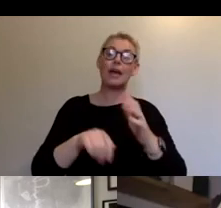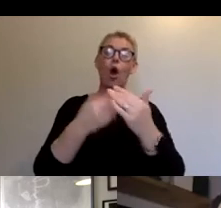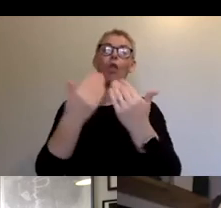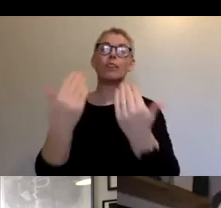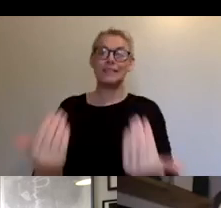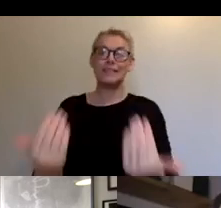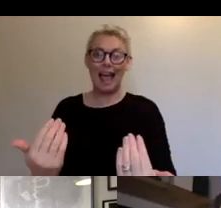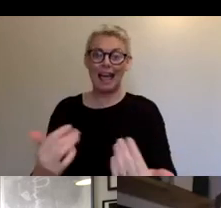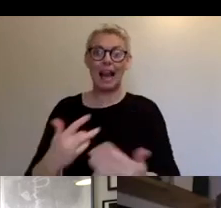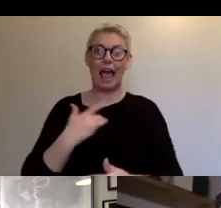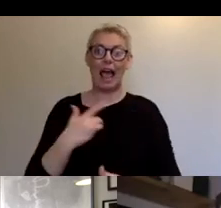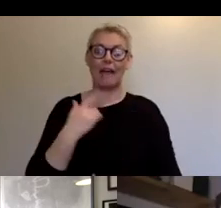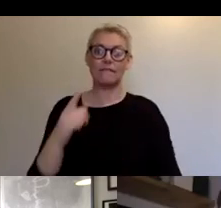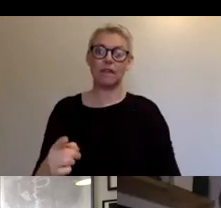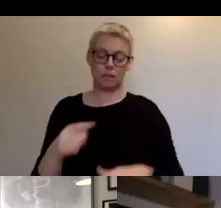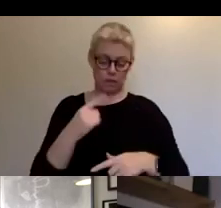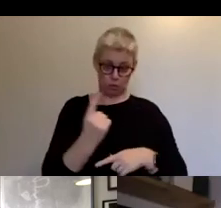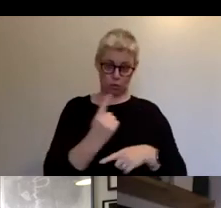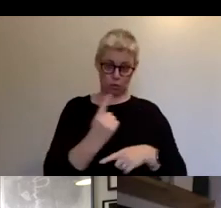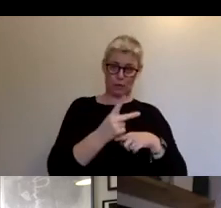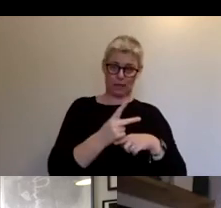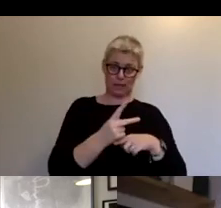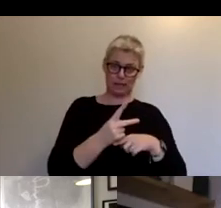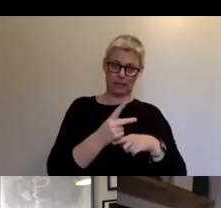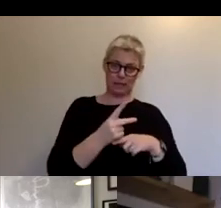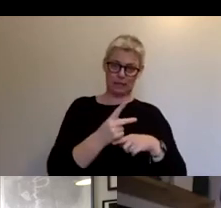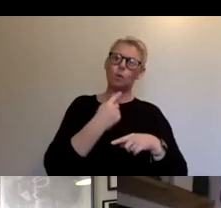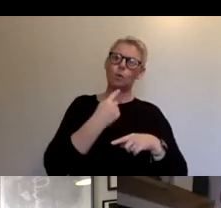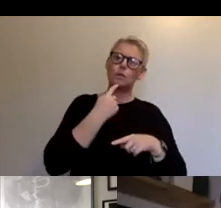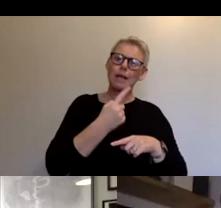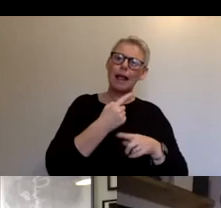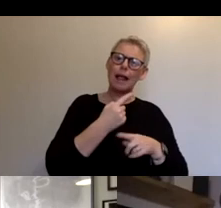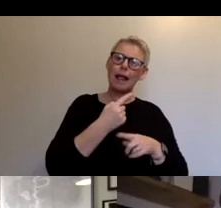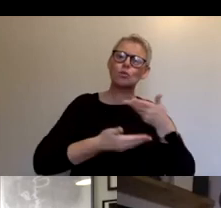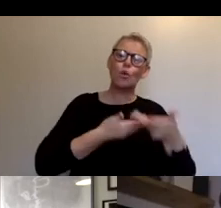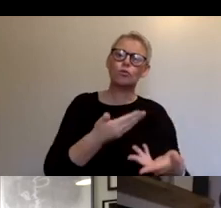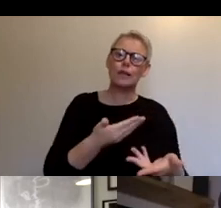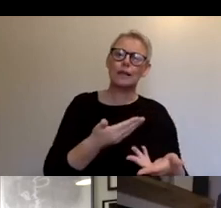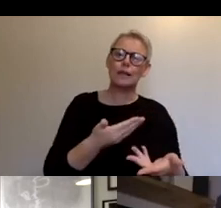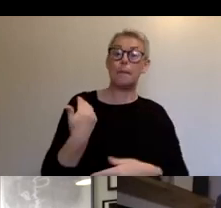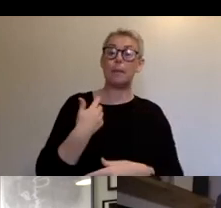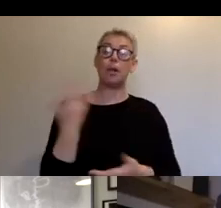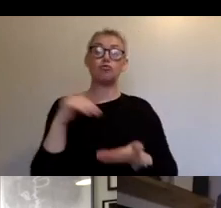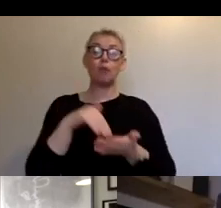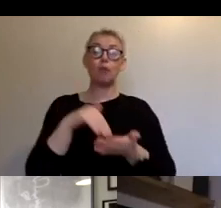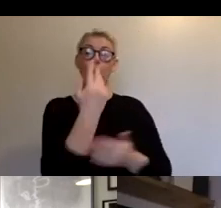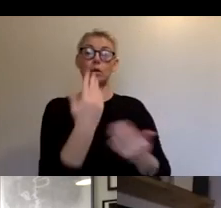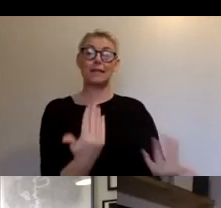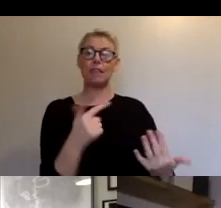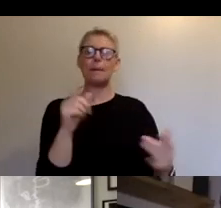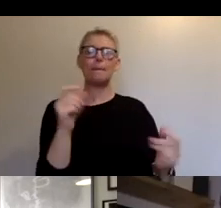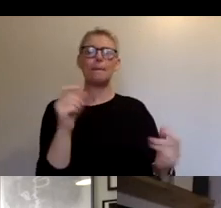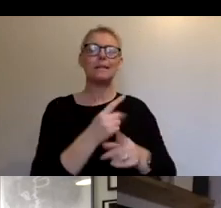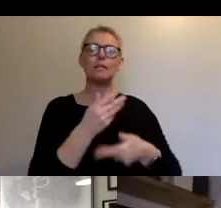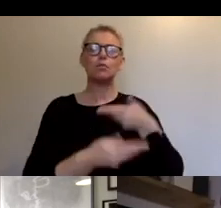us to tell a story about carnival that I think people miss on, on the day when they come to the actual event. And that for me is